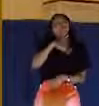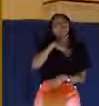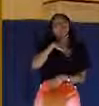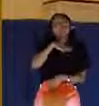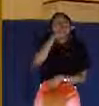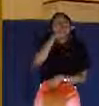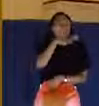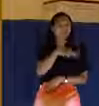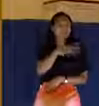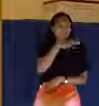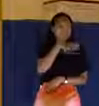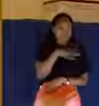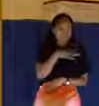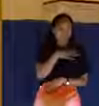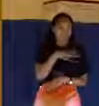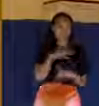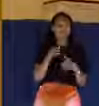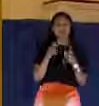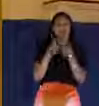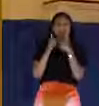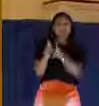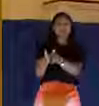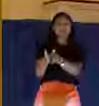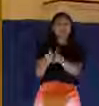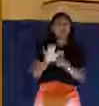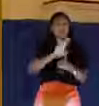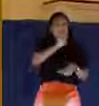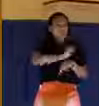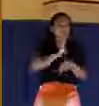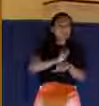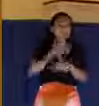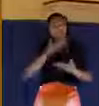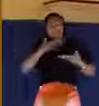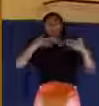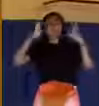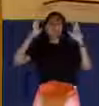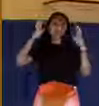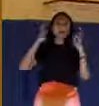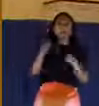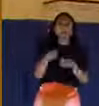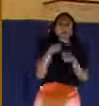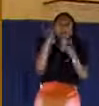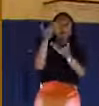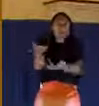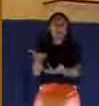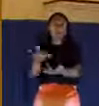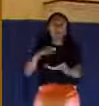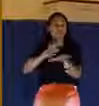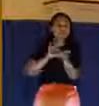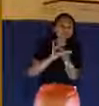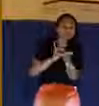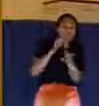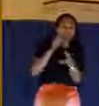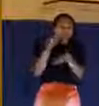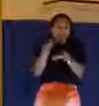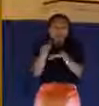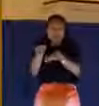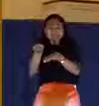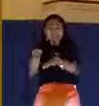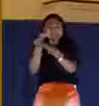and lament over the people. And they would also offer opiates and drugs and give them things to drink that would